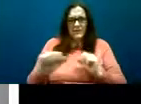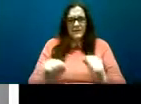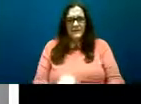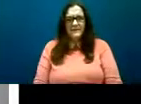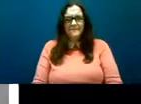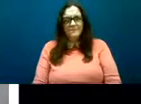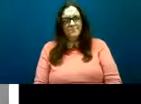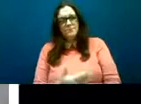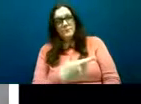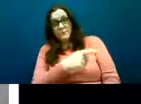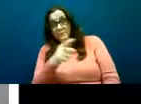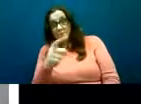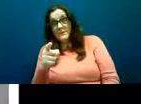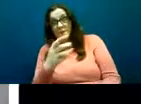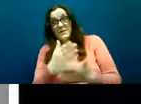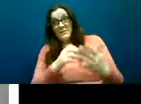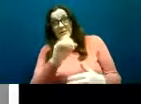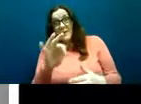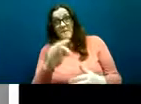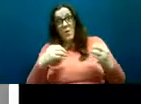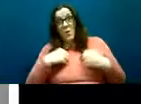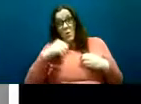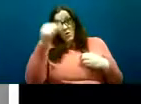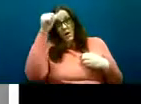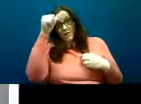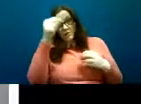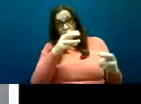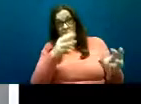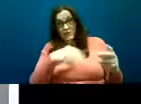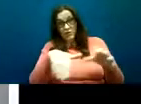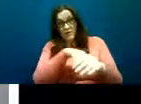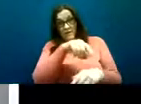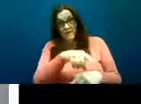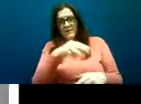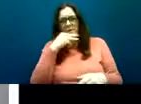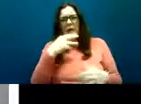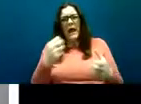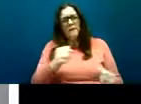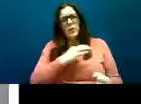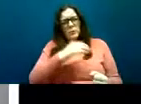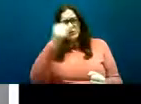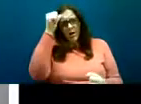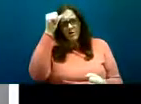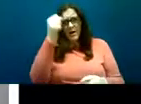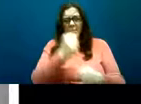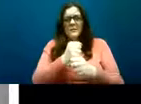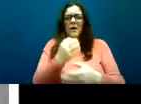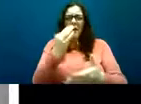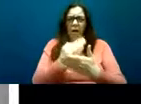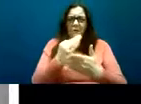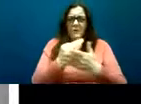survey they showed a good level of knowledge regarding common autistic traits however there's less knowledge which was evident